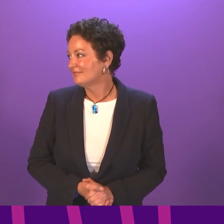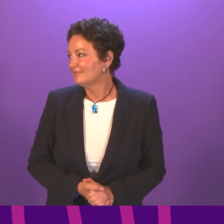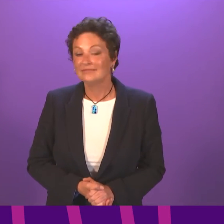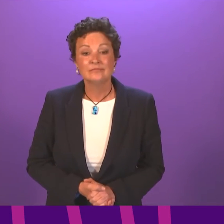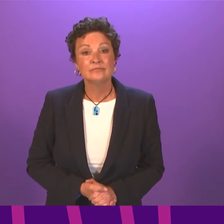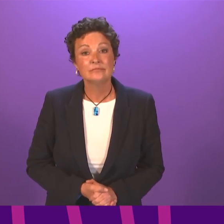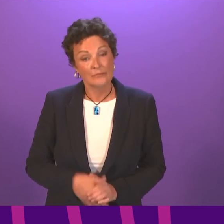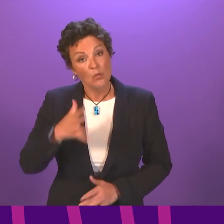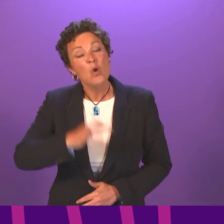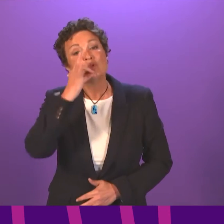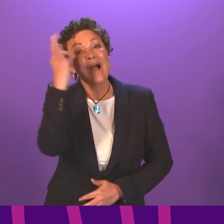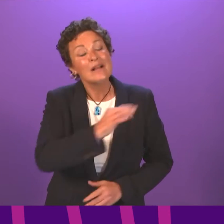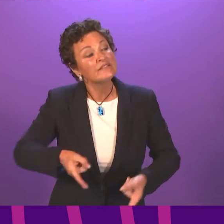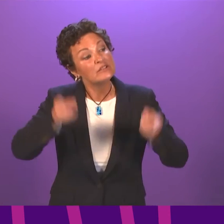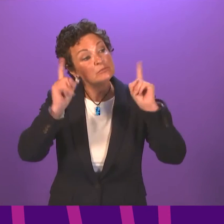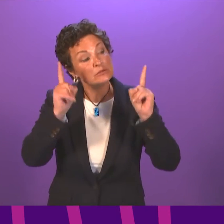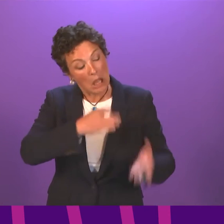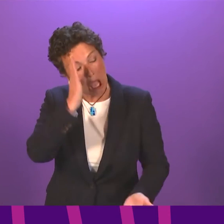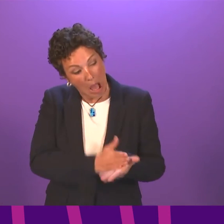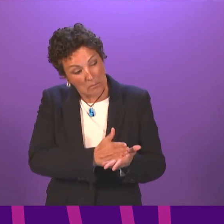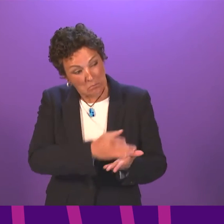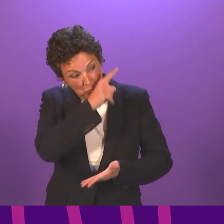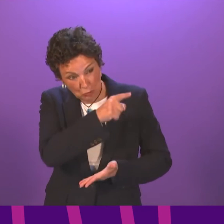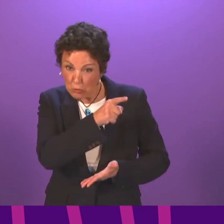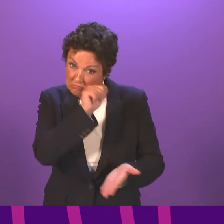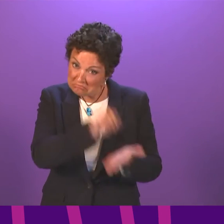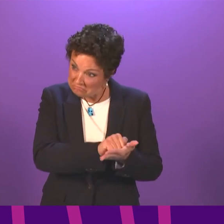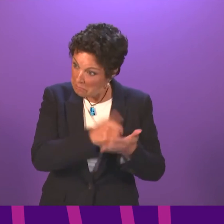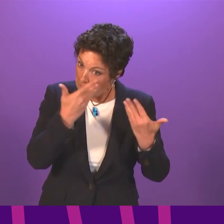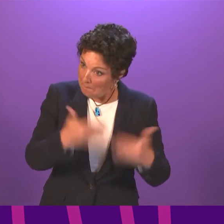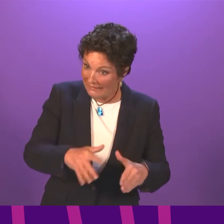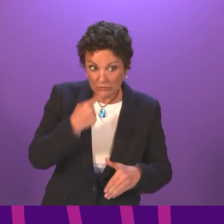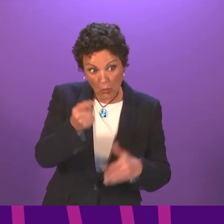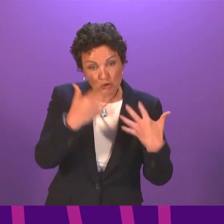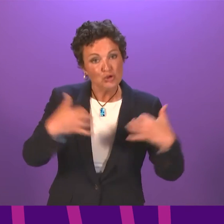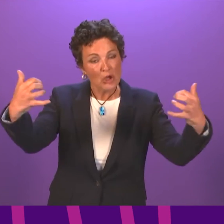Can I ask the First Minister if she stands by her statement given to this Chamber when